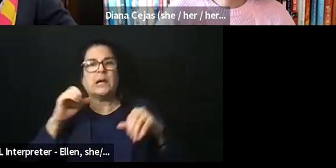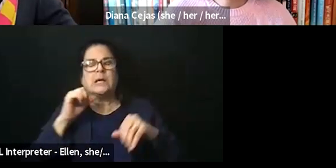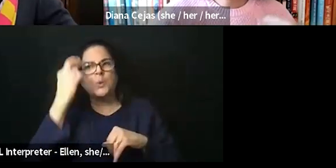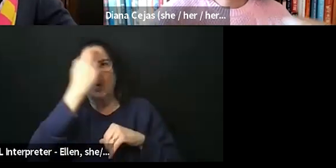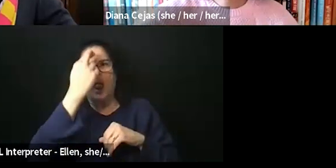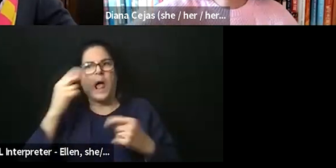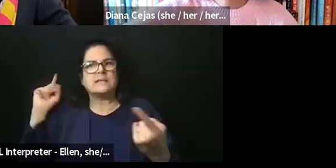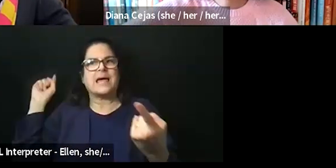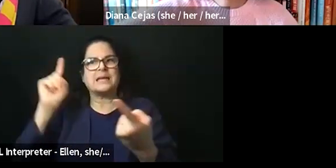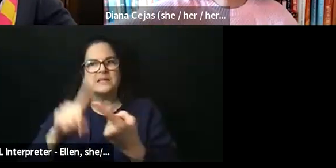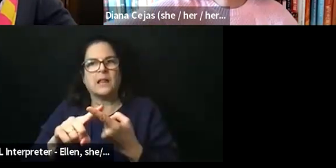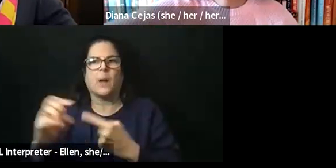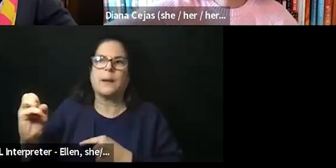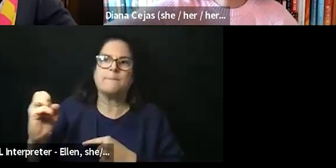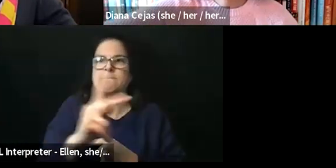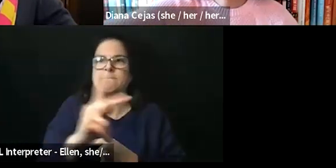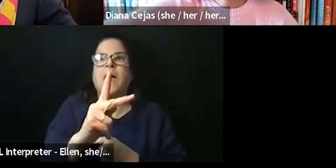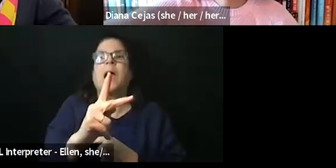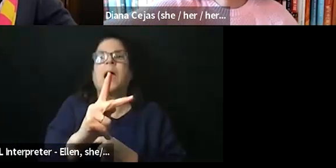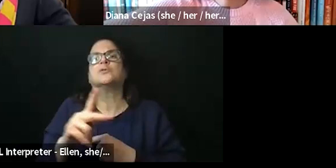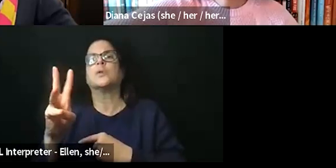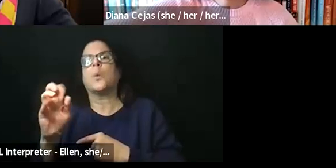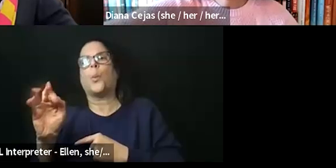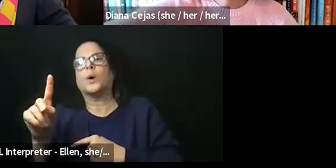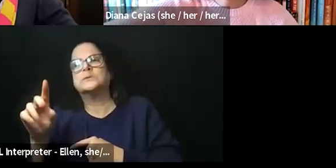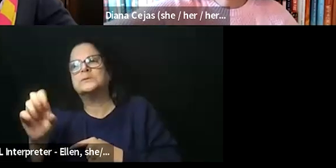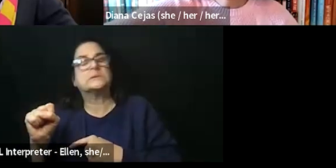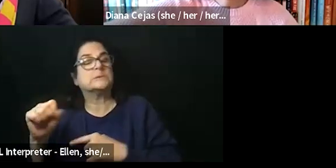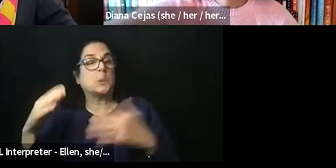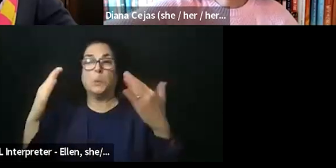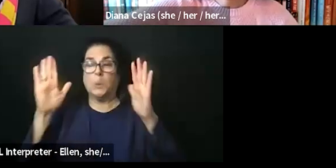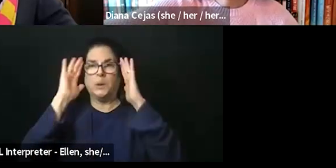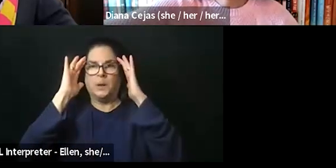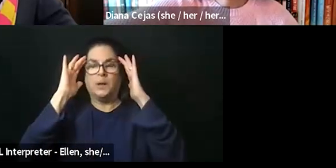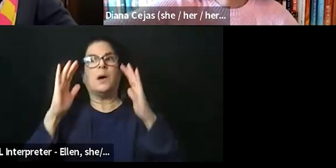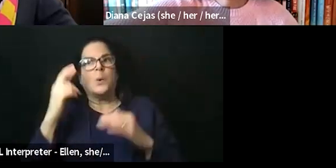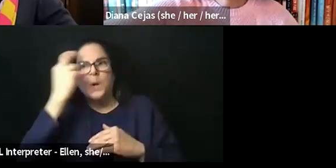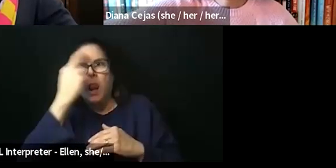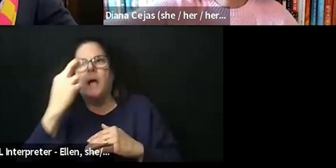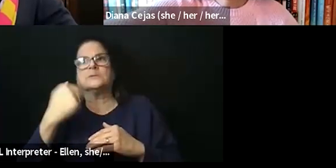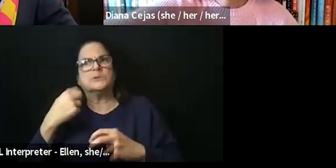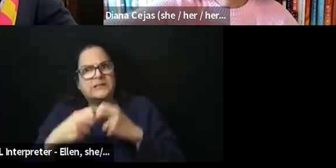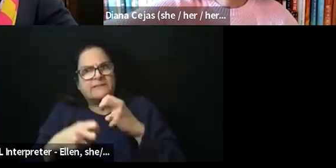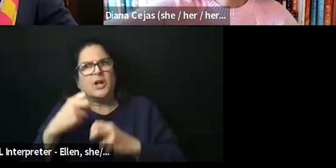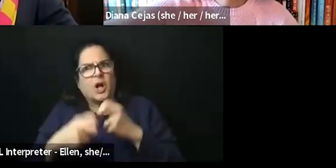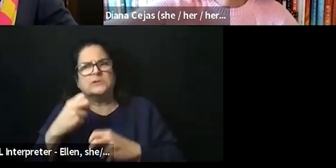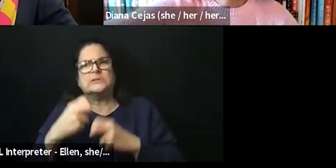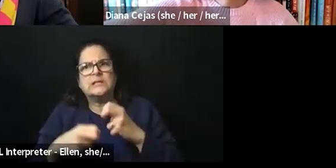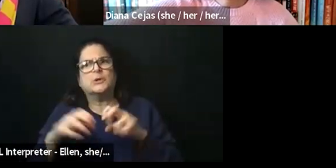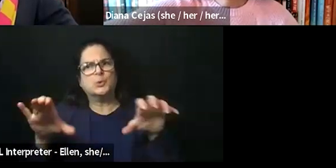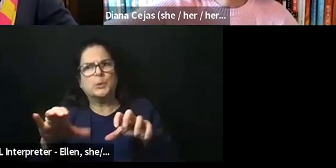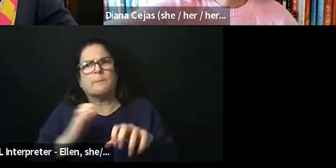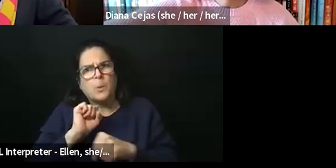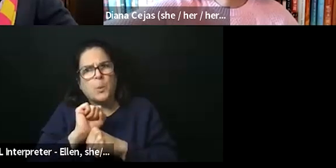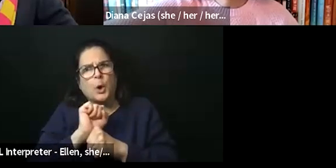having a lot of difficulty doing my job, my daily work. And so was diagnosed in the middle of fellowship. So it was really